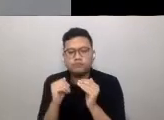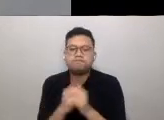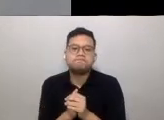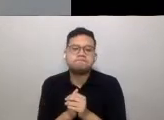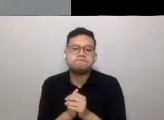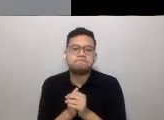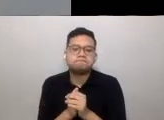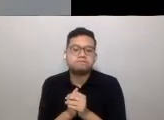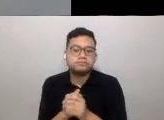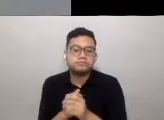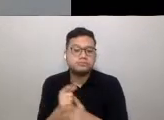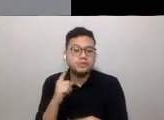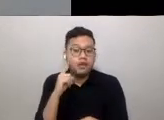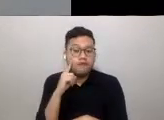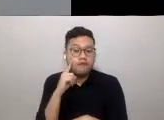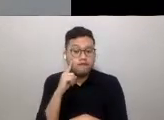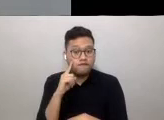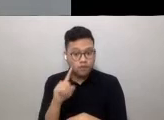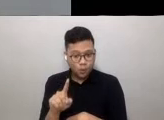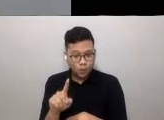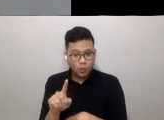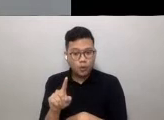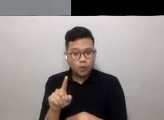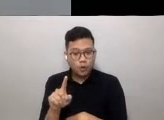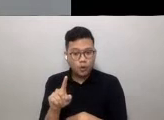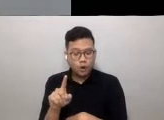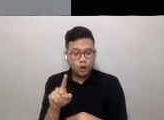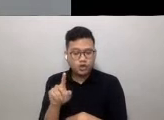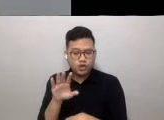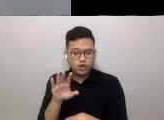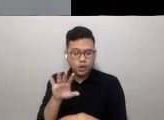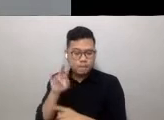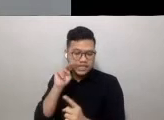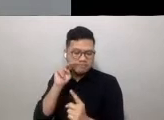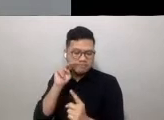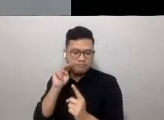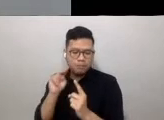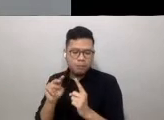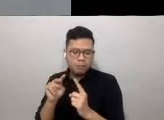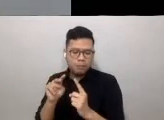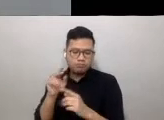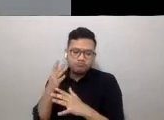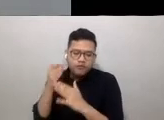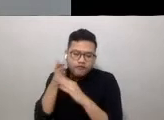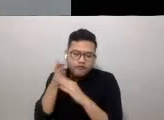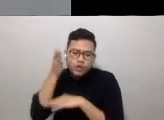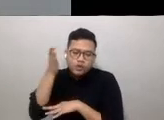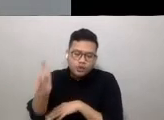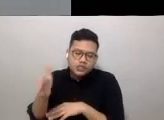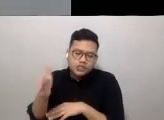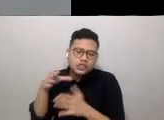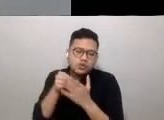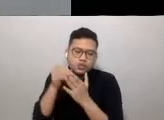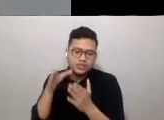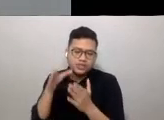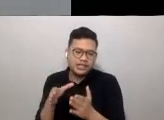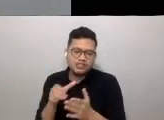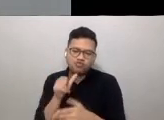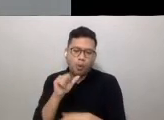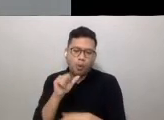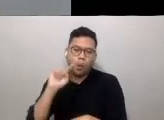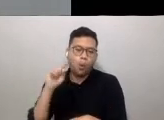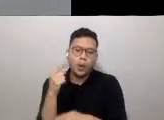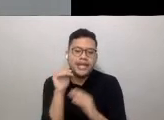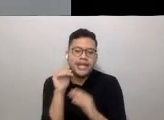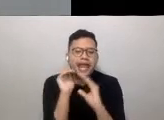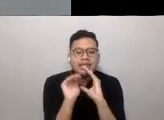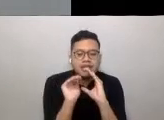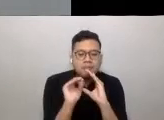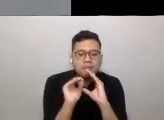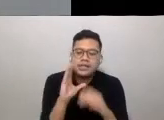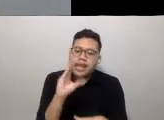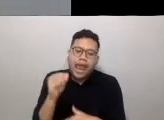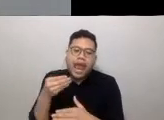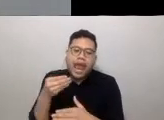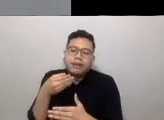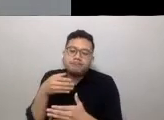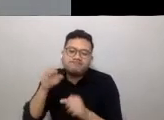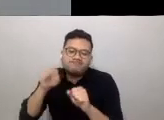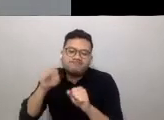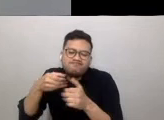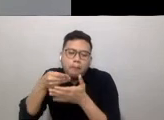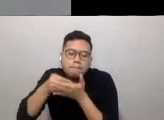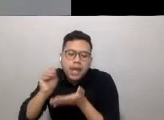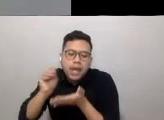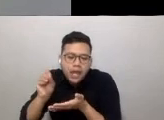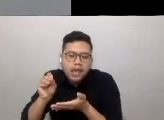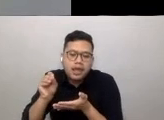For your prospective students, the benefits go beyond accessibility and affordability. Blended